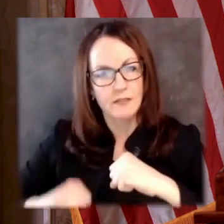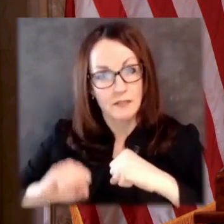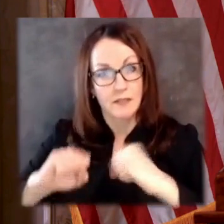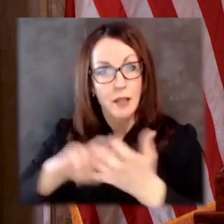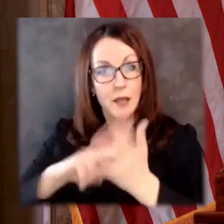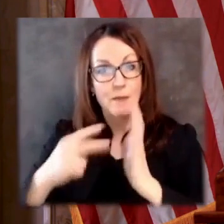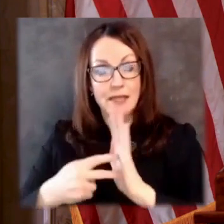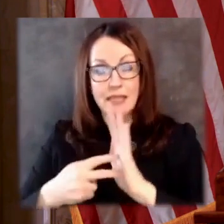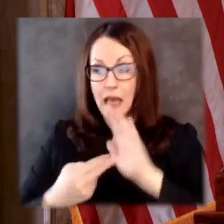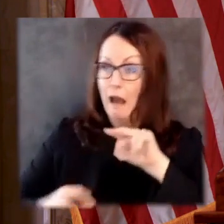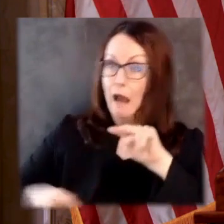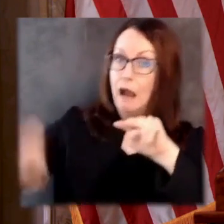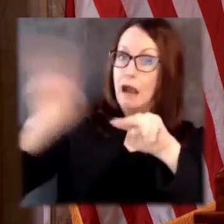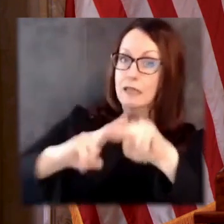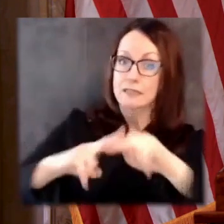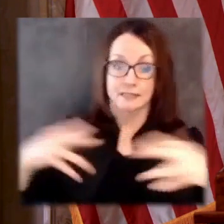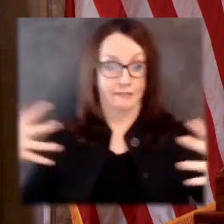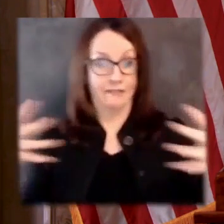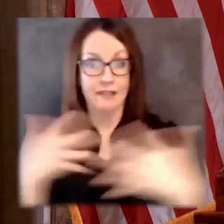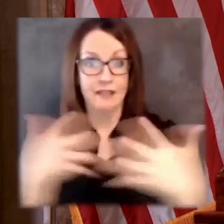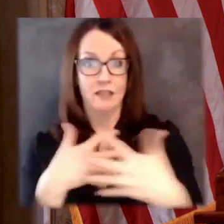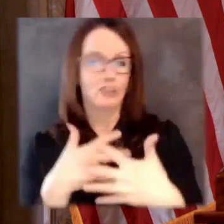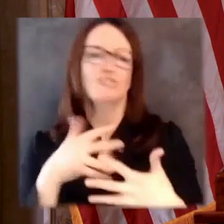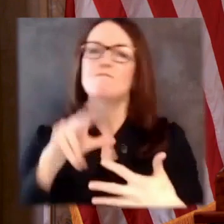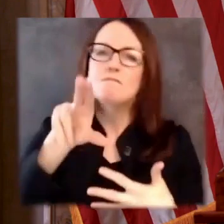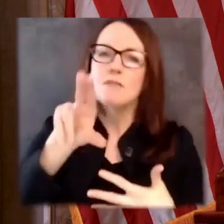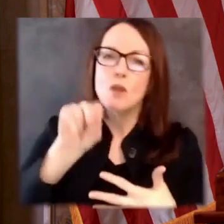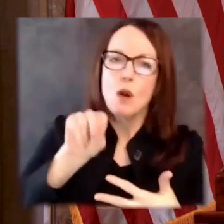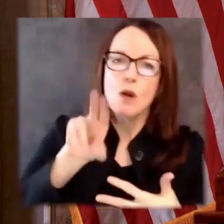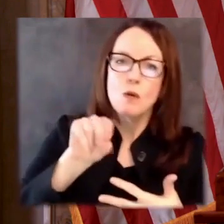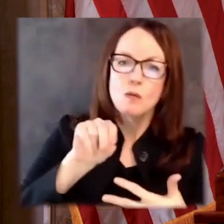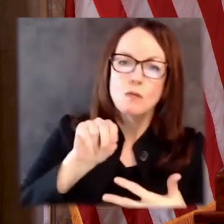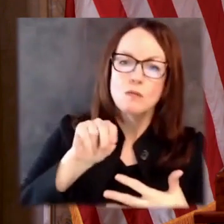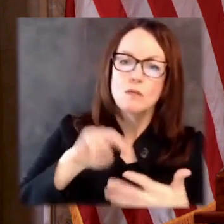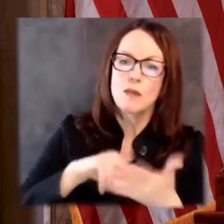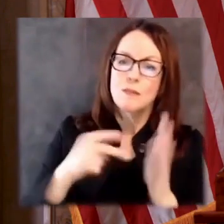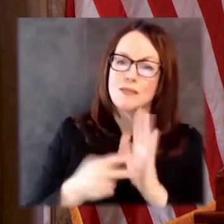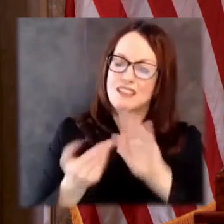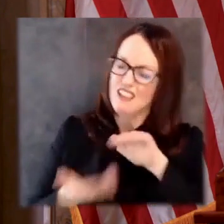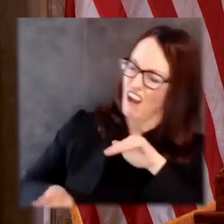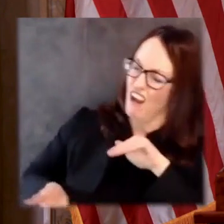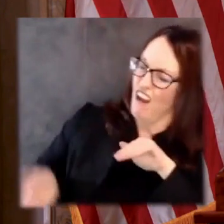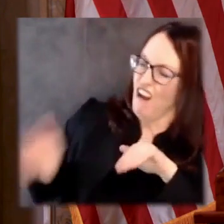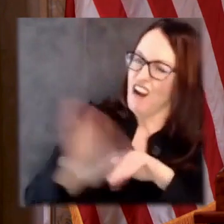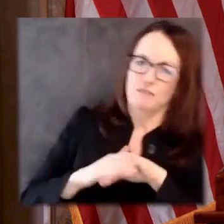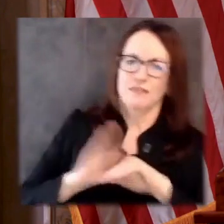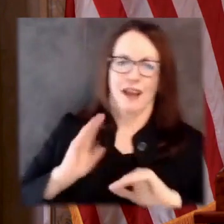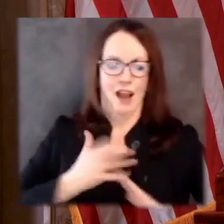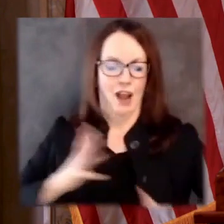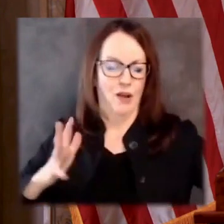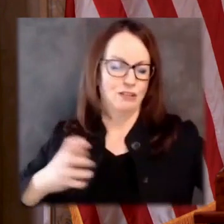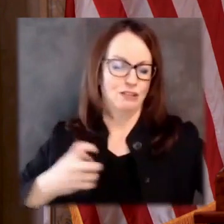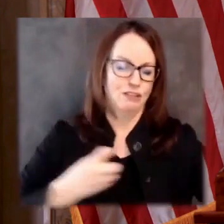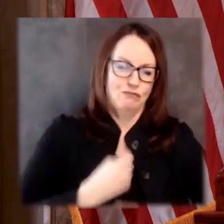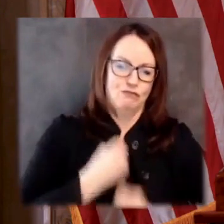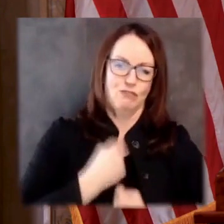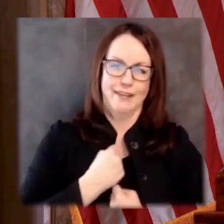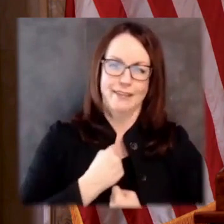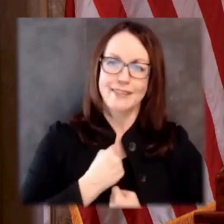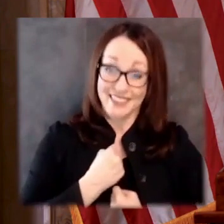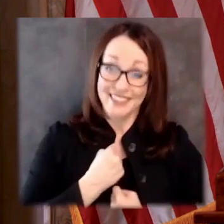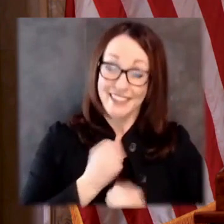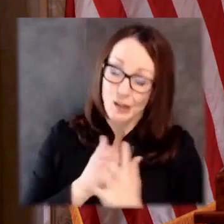our state, and our democracy have withstood tests before, and we will again answer the call to go forward unfazed.